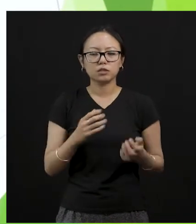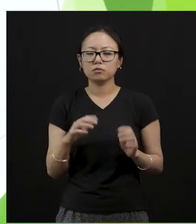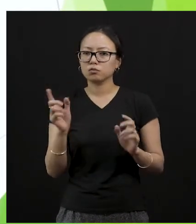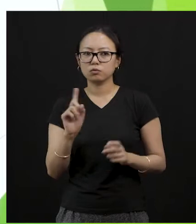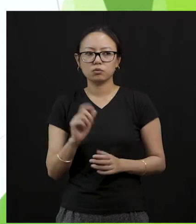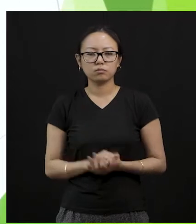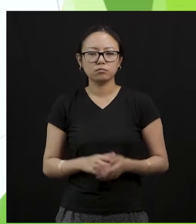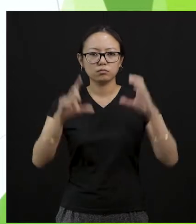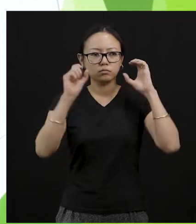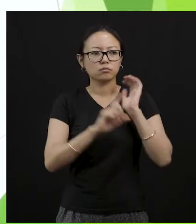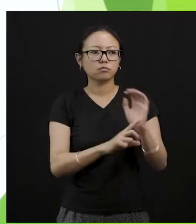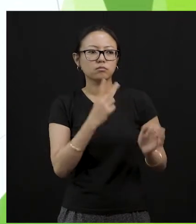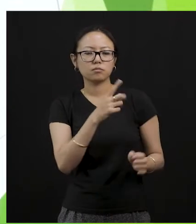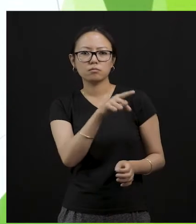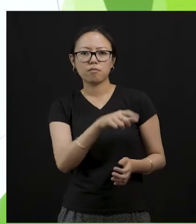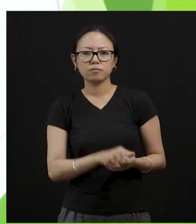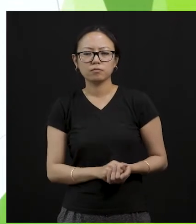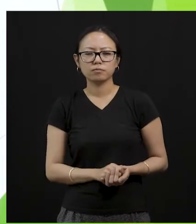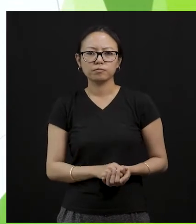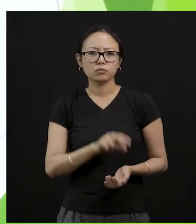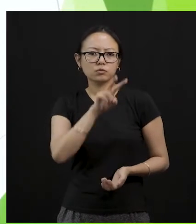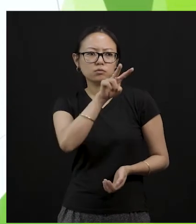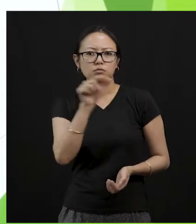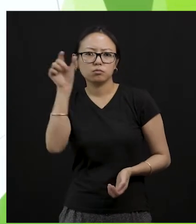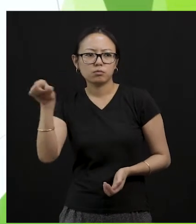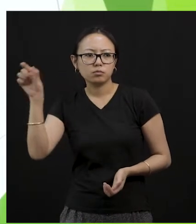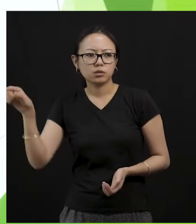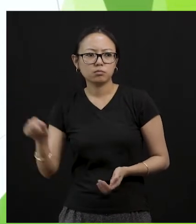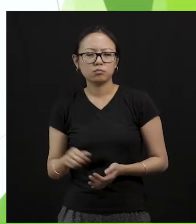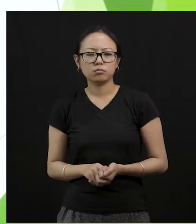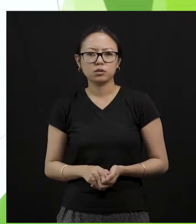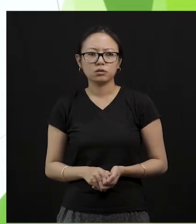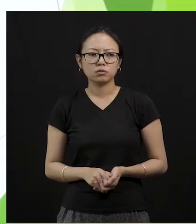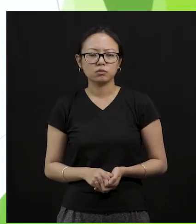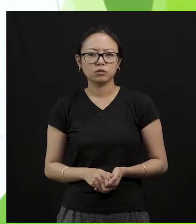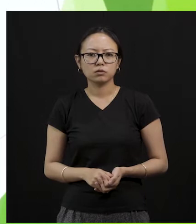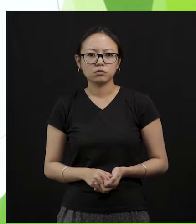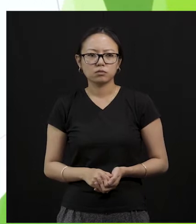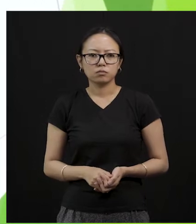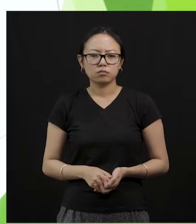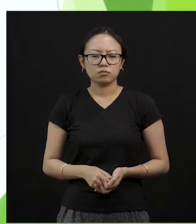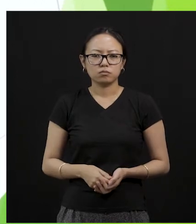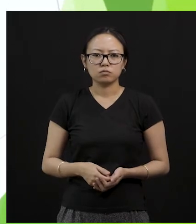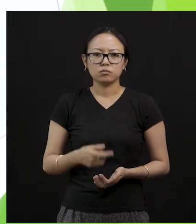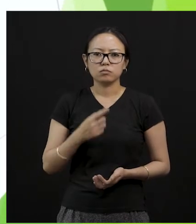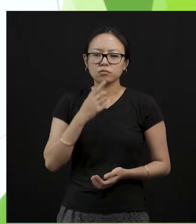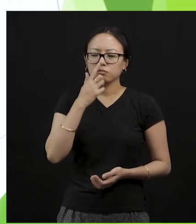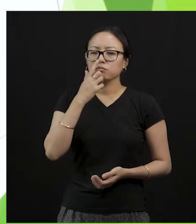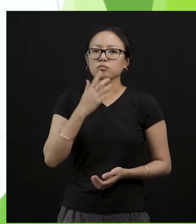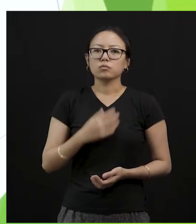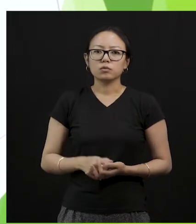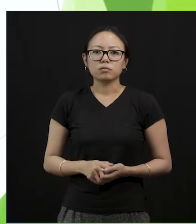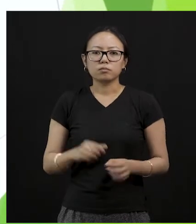picture. These two people you know these two individuals they are facing difficulty in breathing.